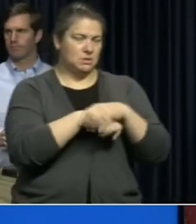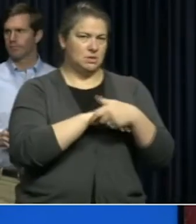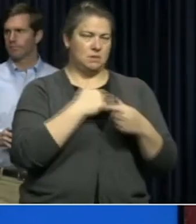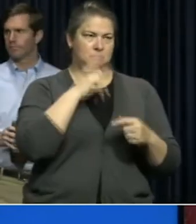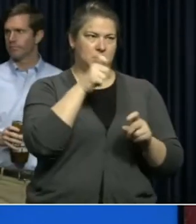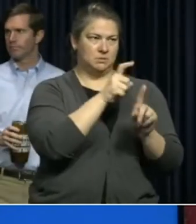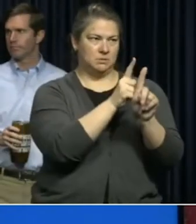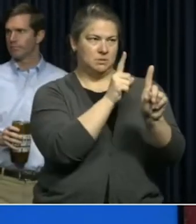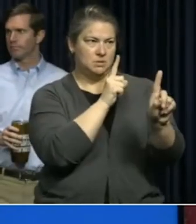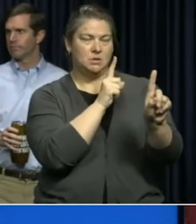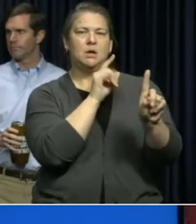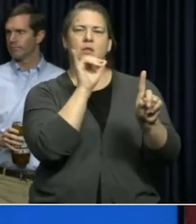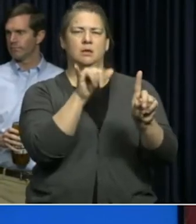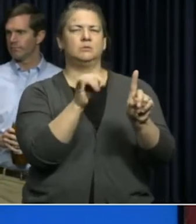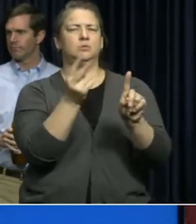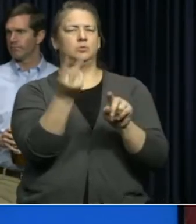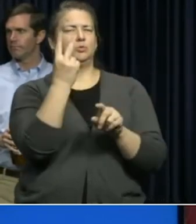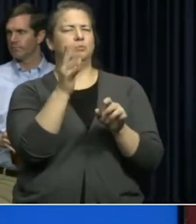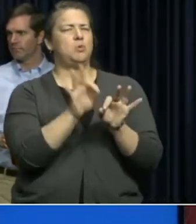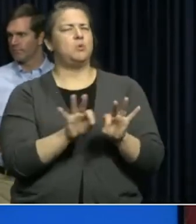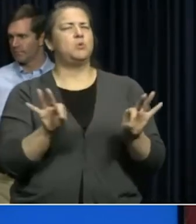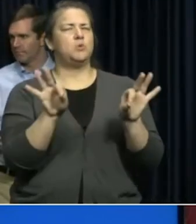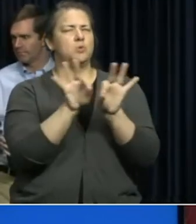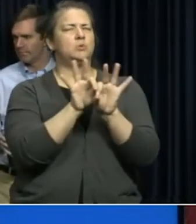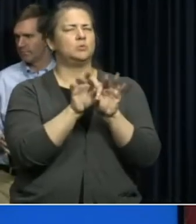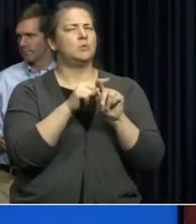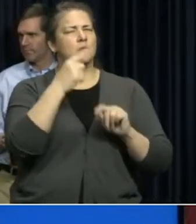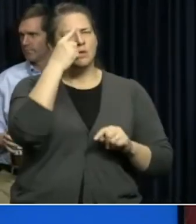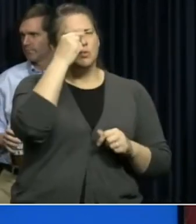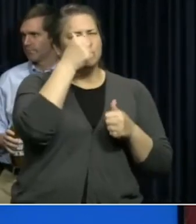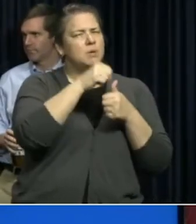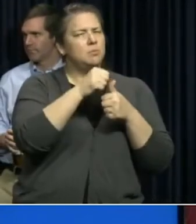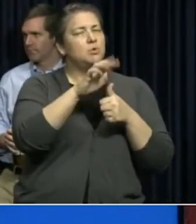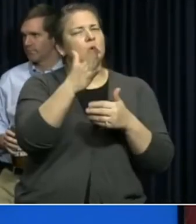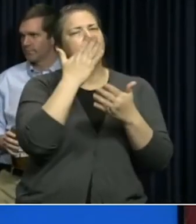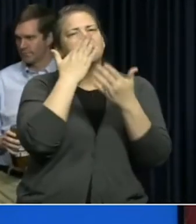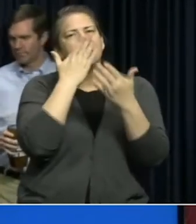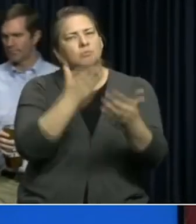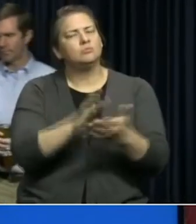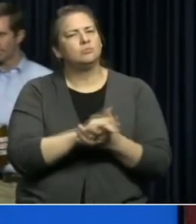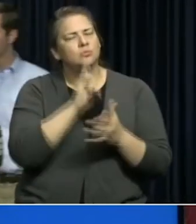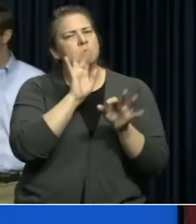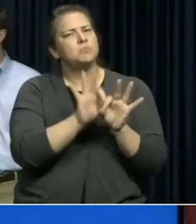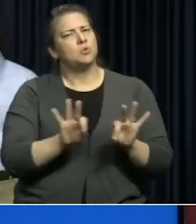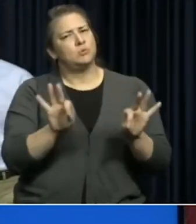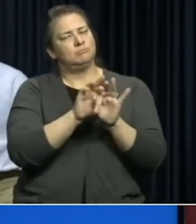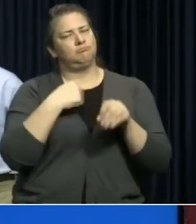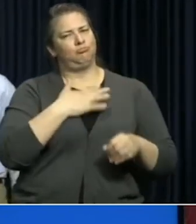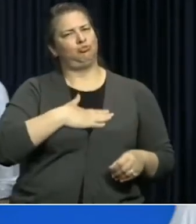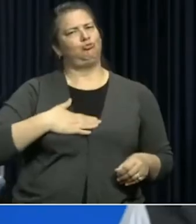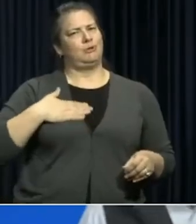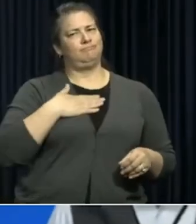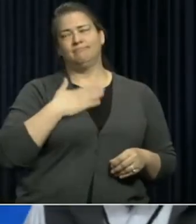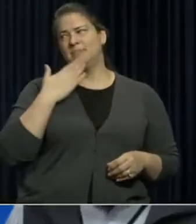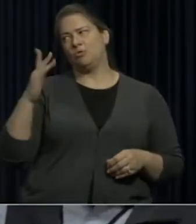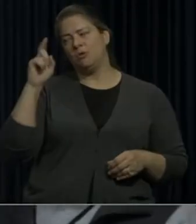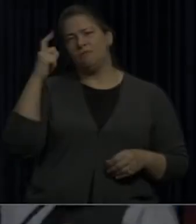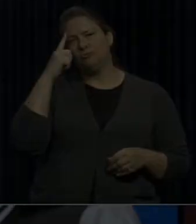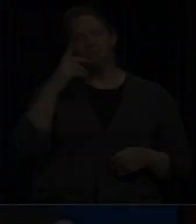distancing are probably two of the most important considerations. So thank you for doing this it's really important and I appreciate it. Thank you. Thanks Governor.